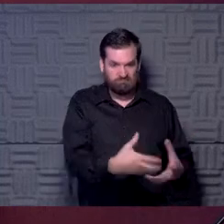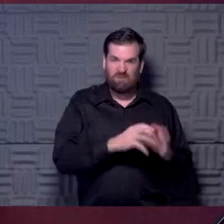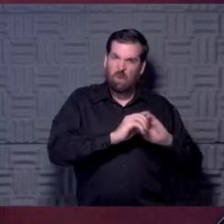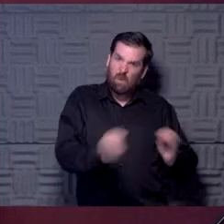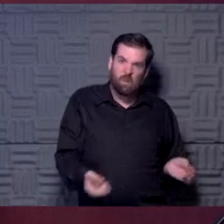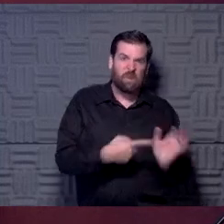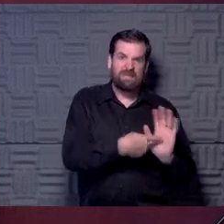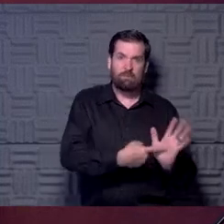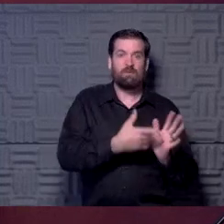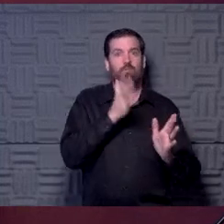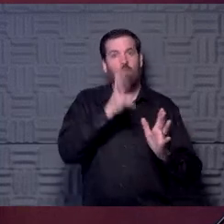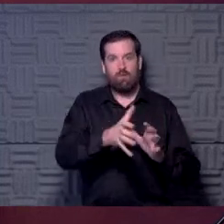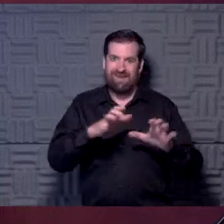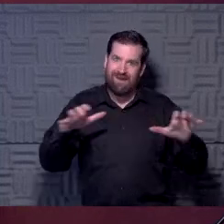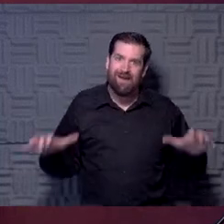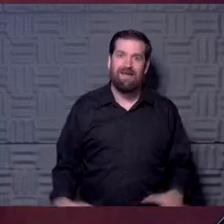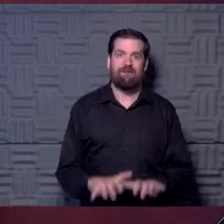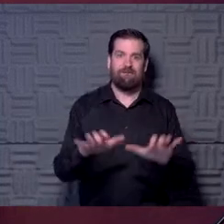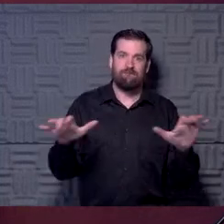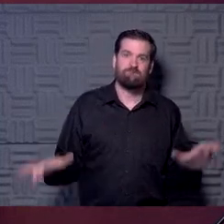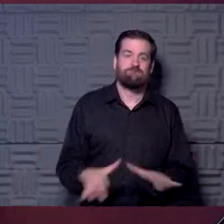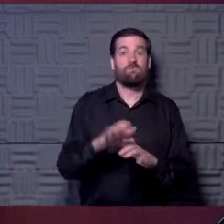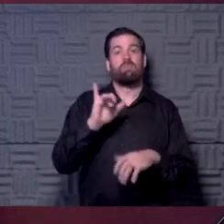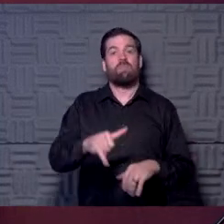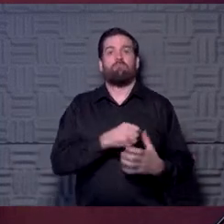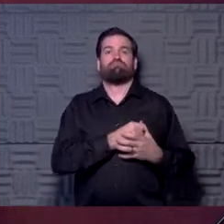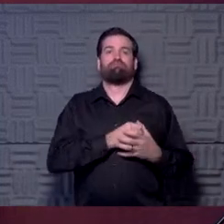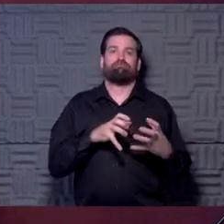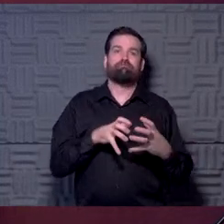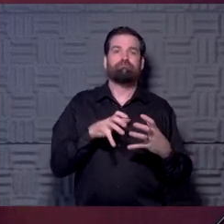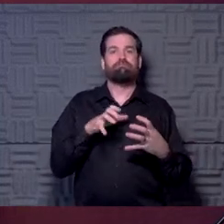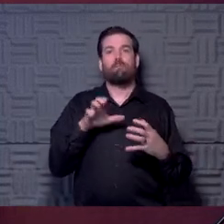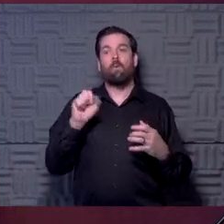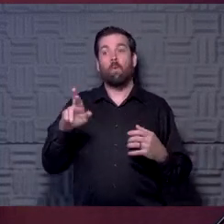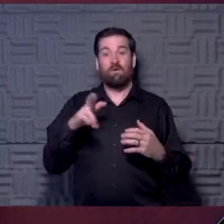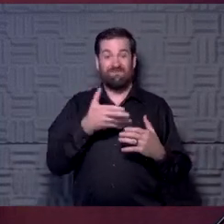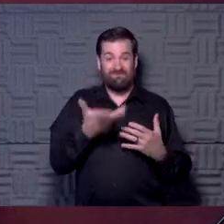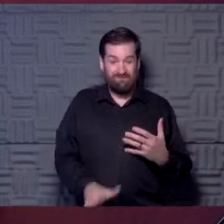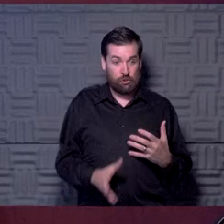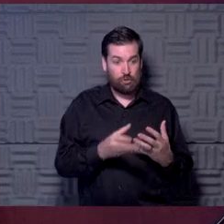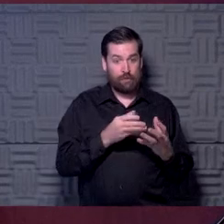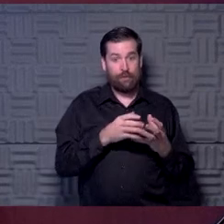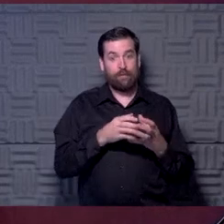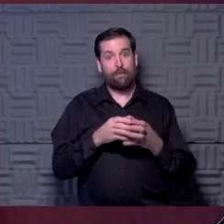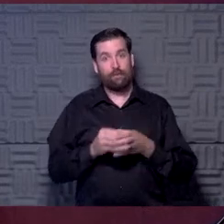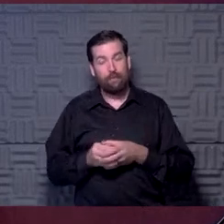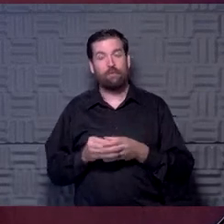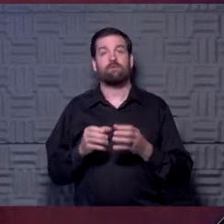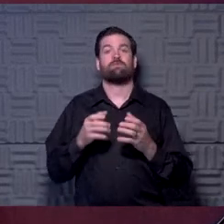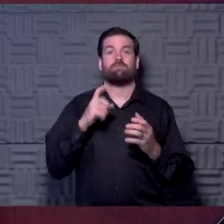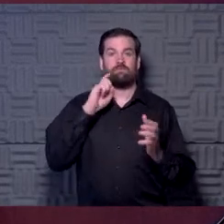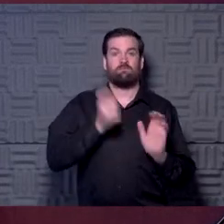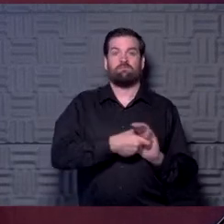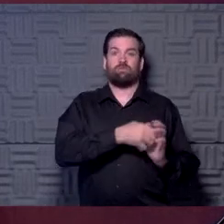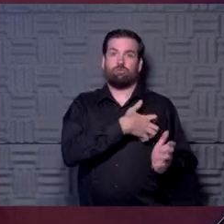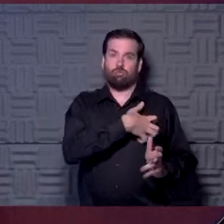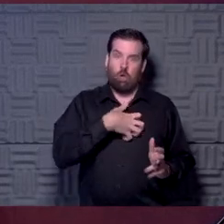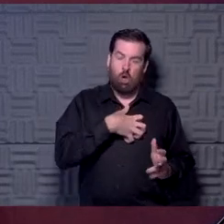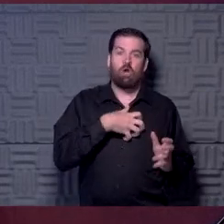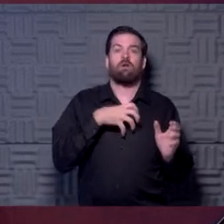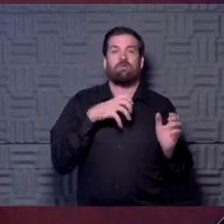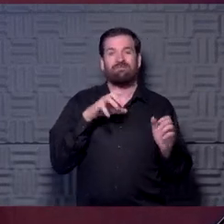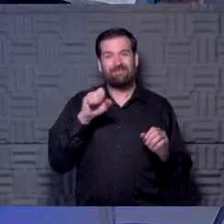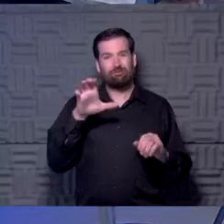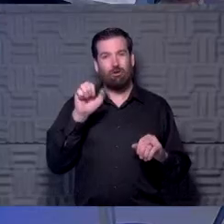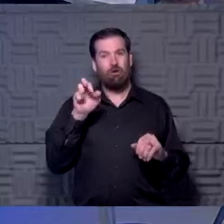that's going to be active. And so that inflammatory phase or even the post inflammatory phase when you develop a little scar could put you at higher risk.